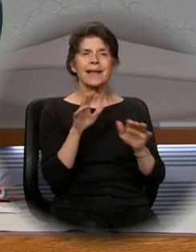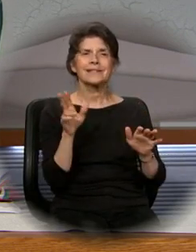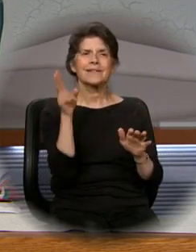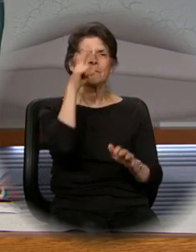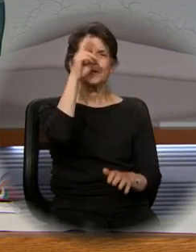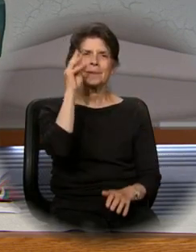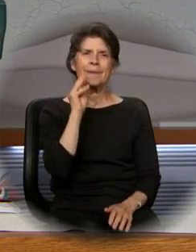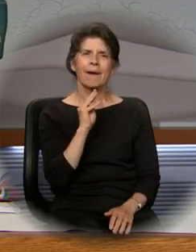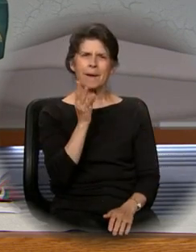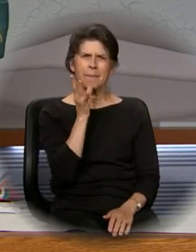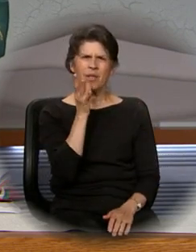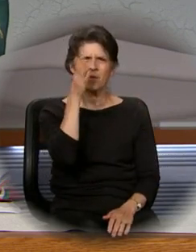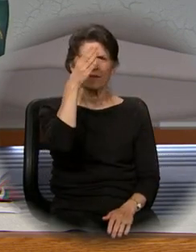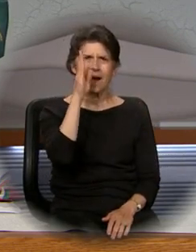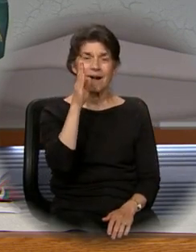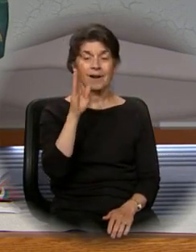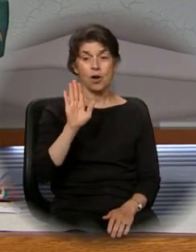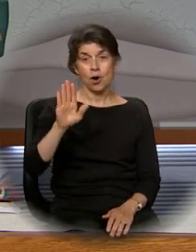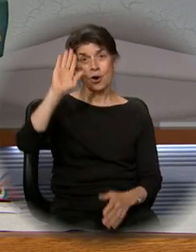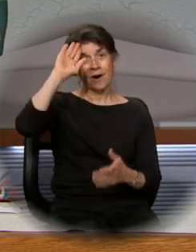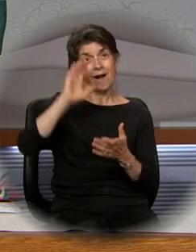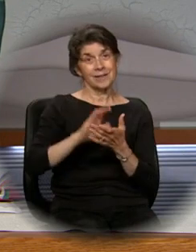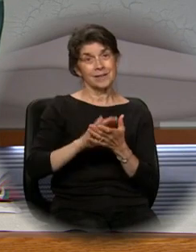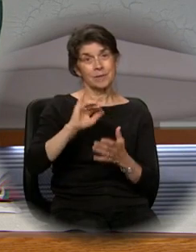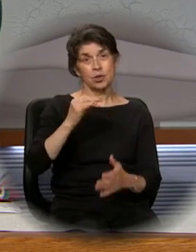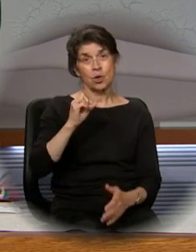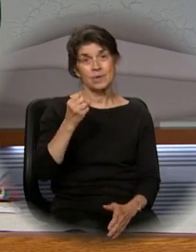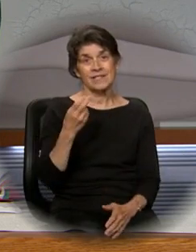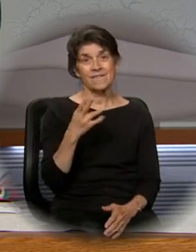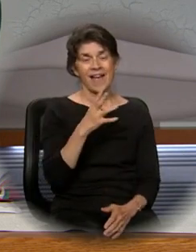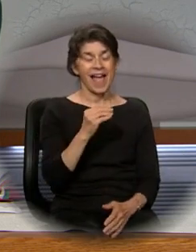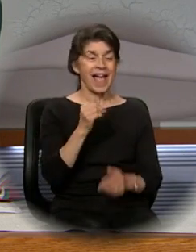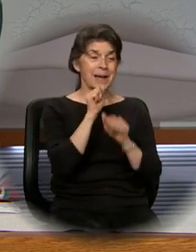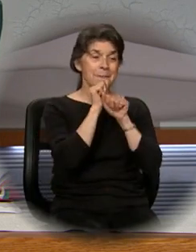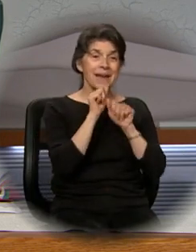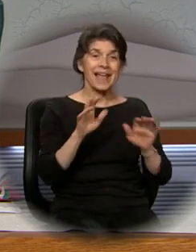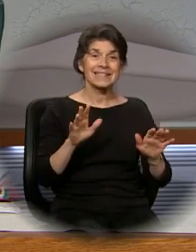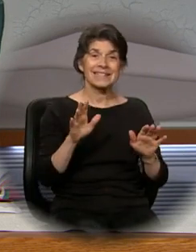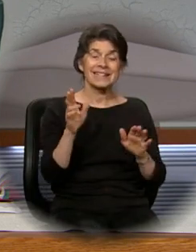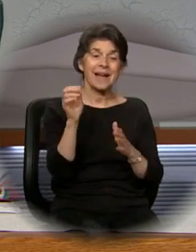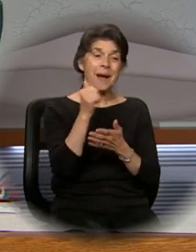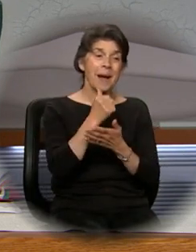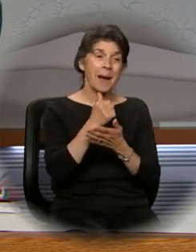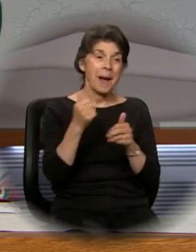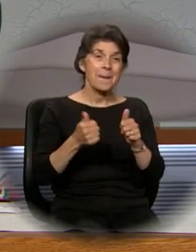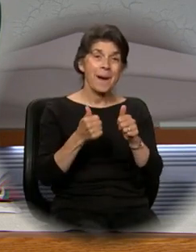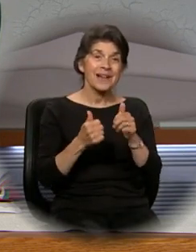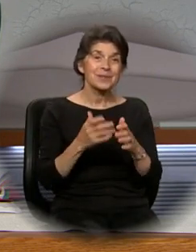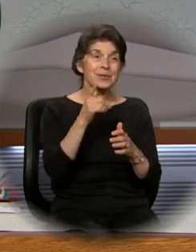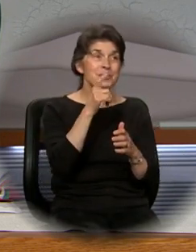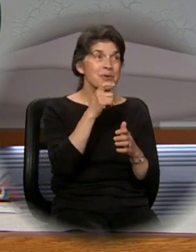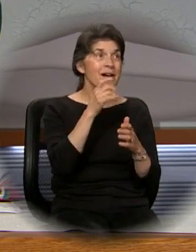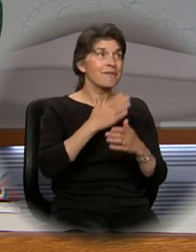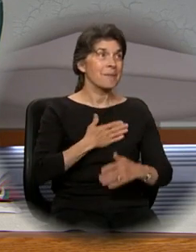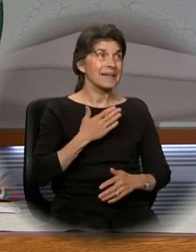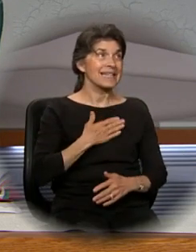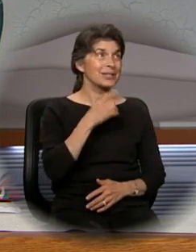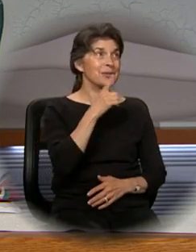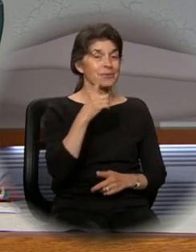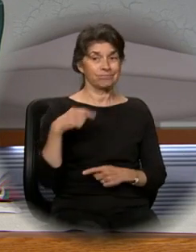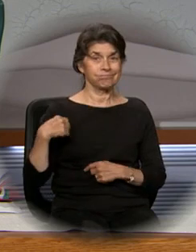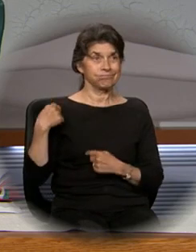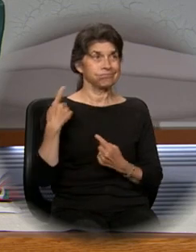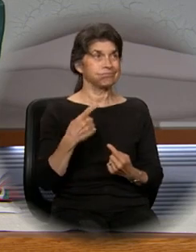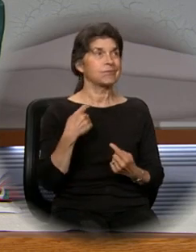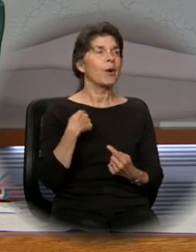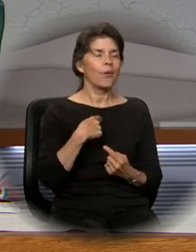Mother of God, blessed Joseph, her spouse, with the blessed apostles and all the saints who have pleased you throughout the ages, we